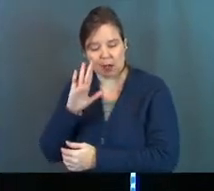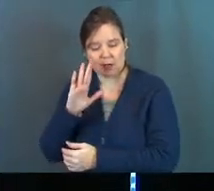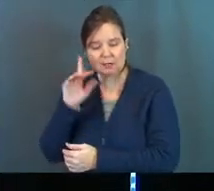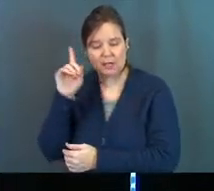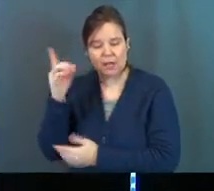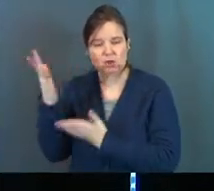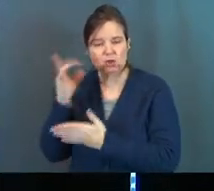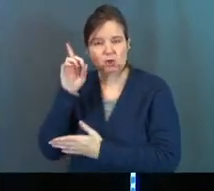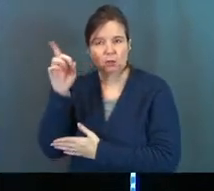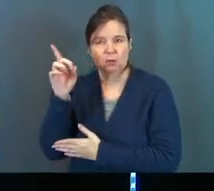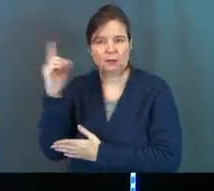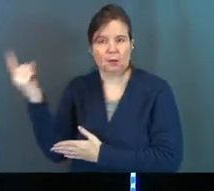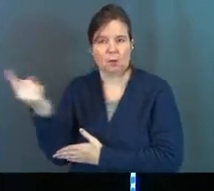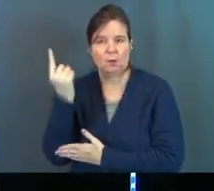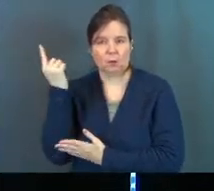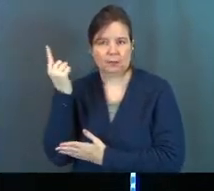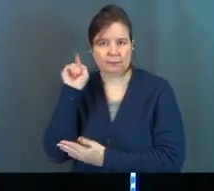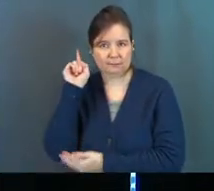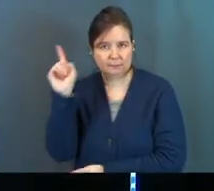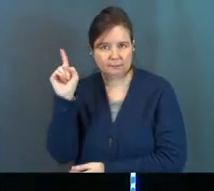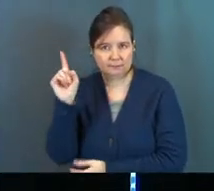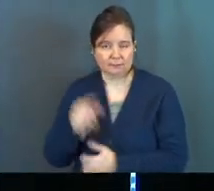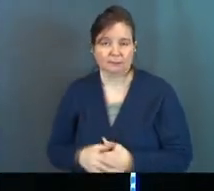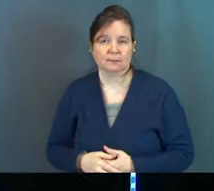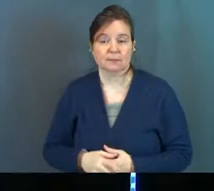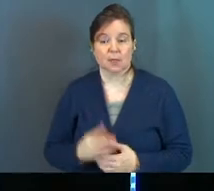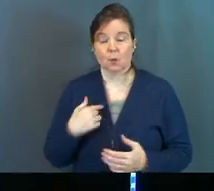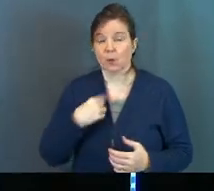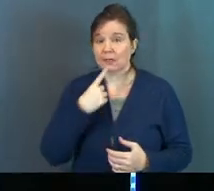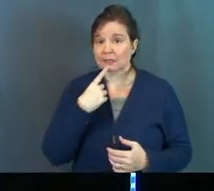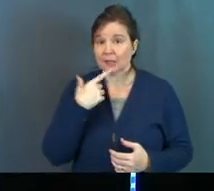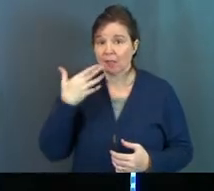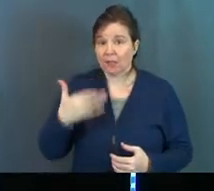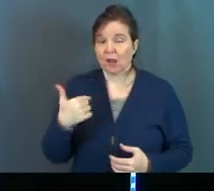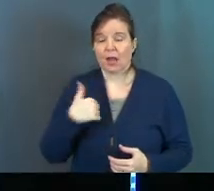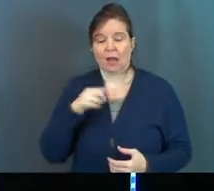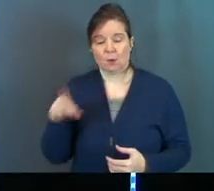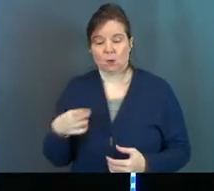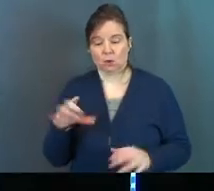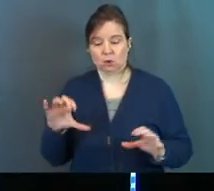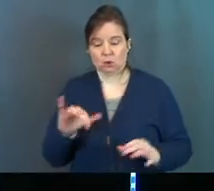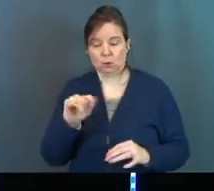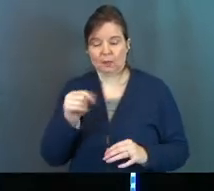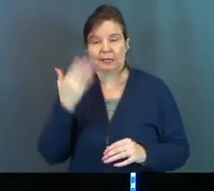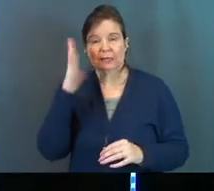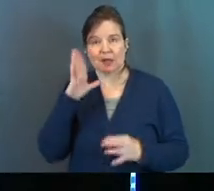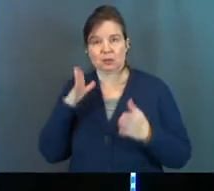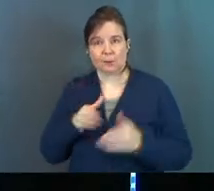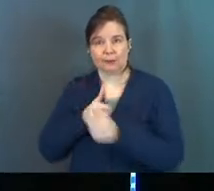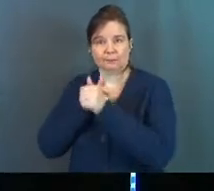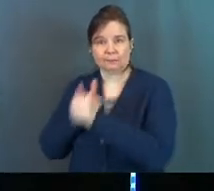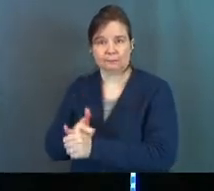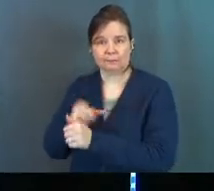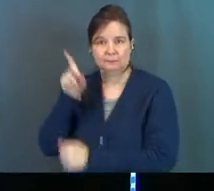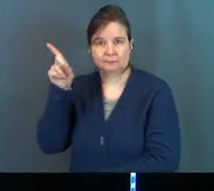God and serve only him. And what he says there is, I'll only do it God's way.